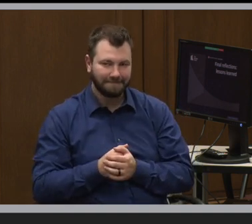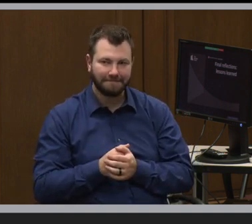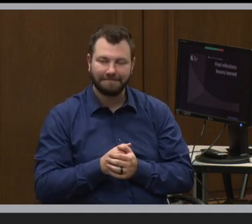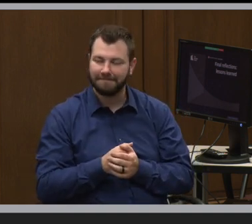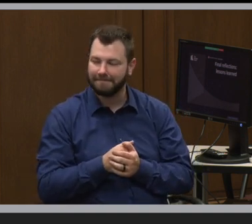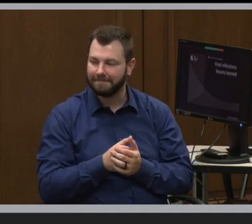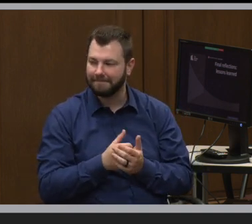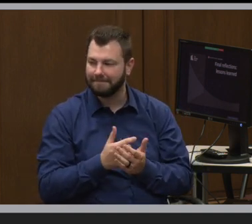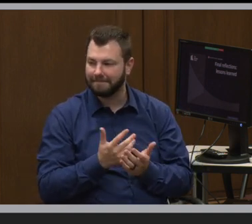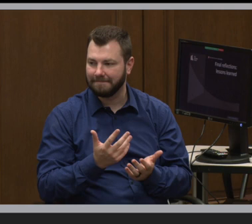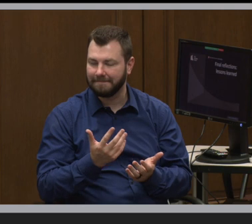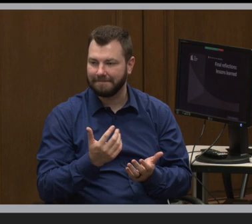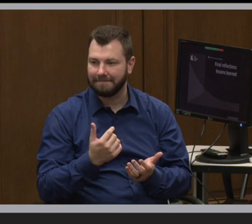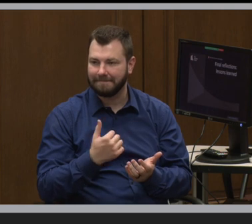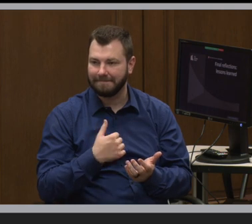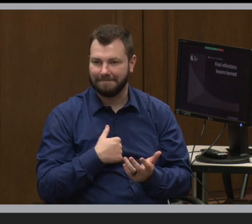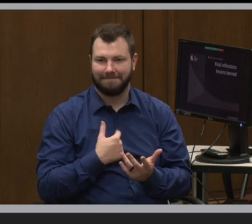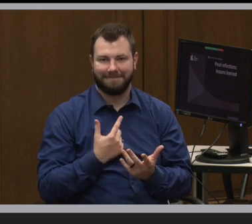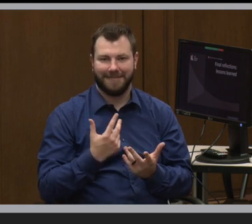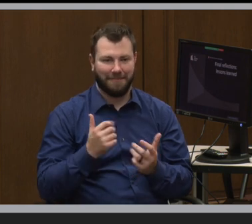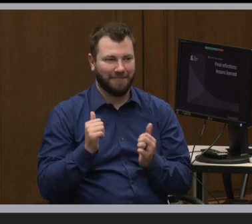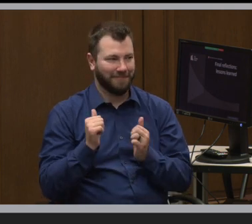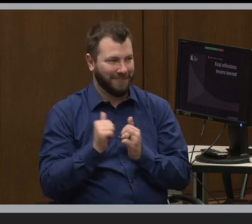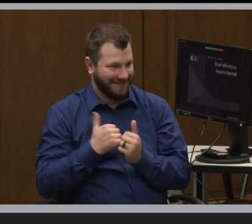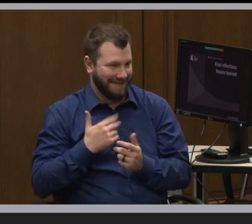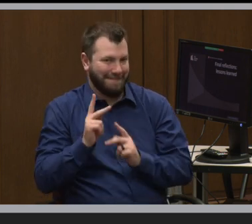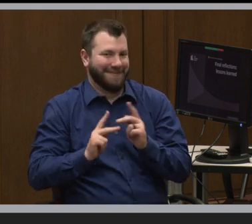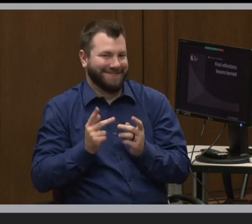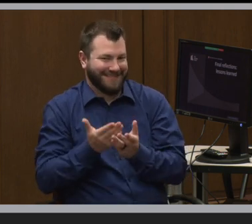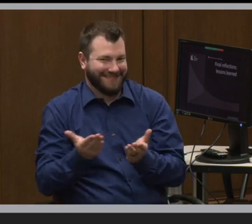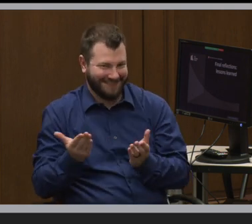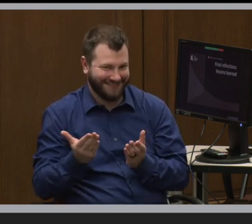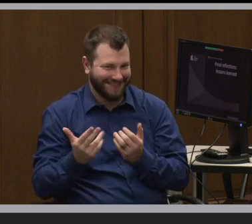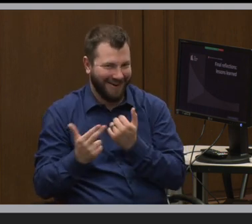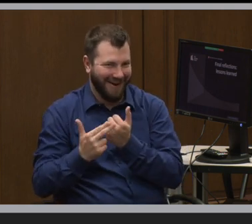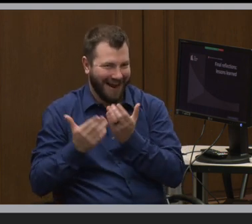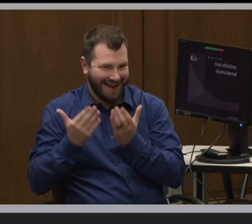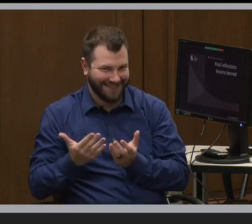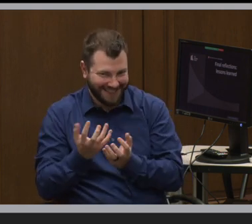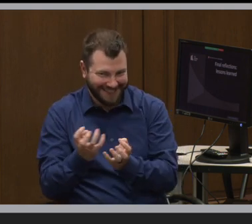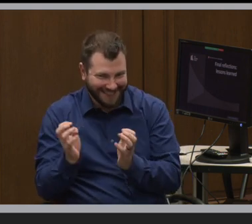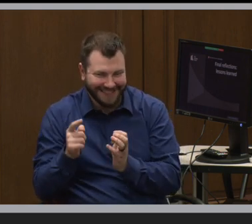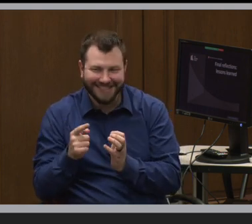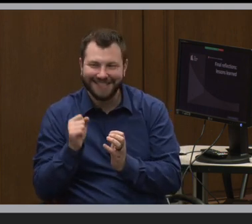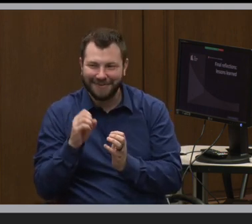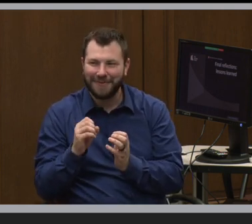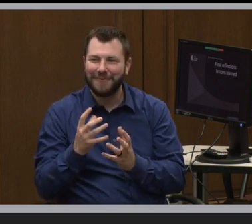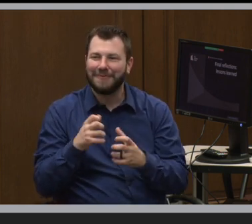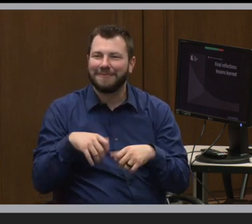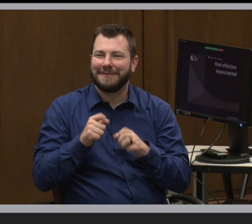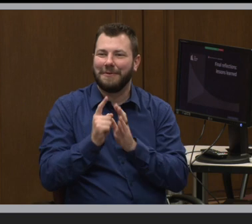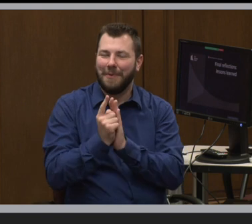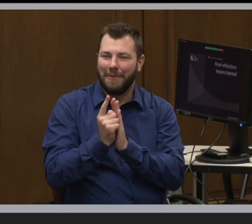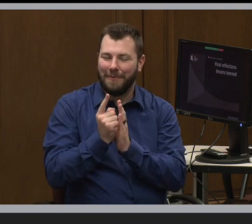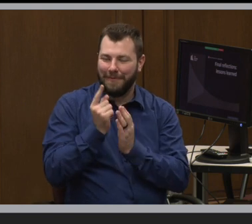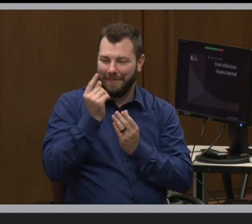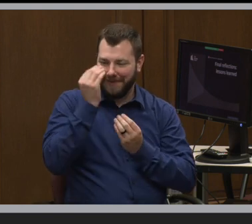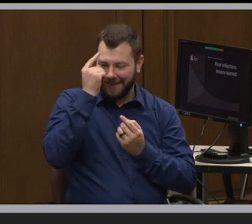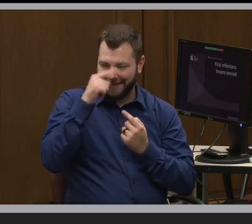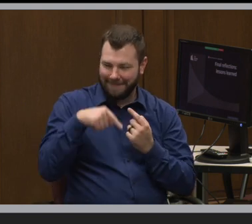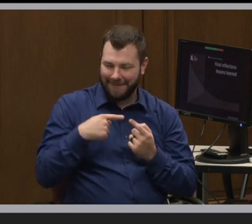But I am, you know, with my people among archivists, and so I also would like to take a moment to think through,